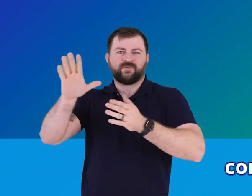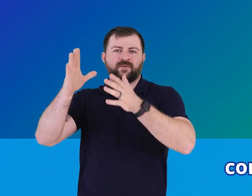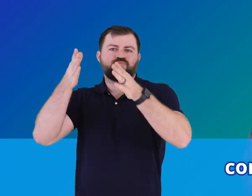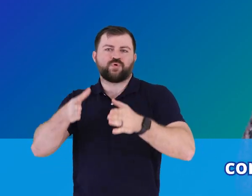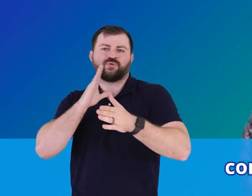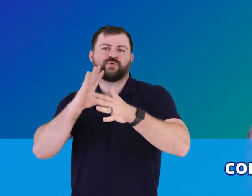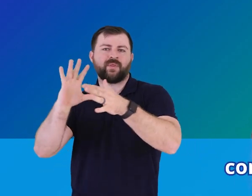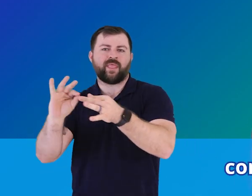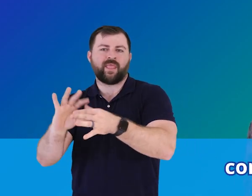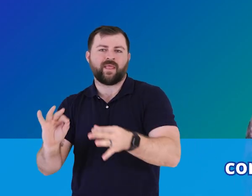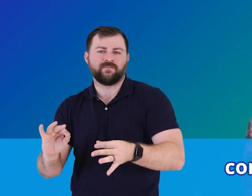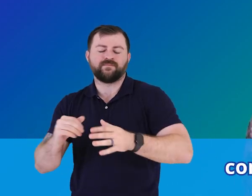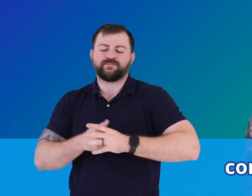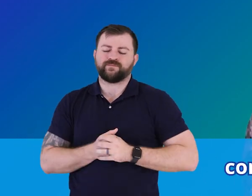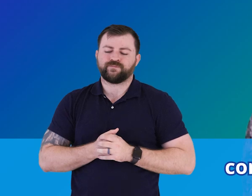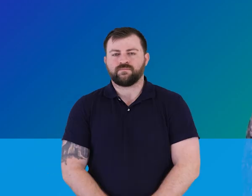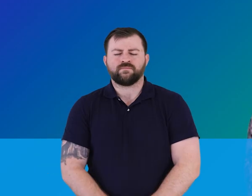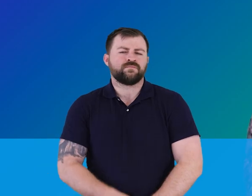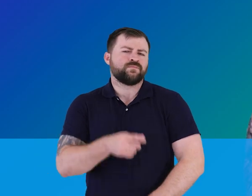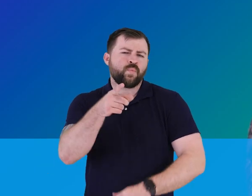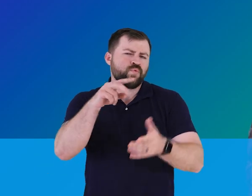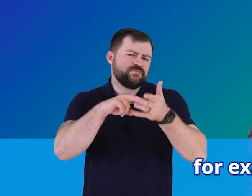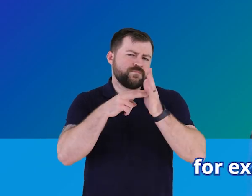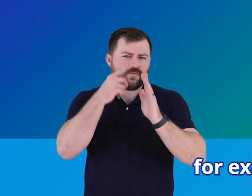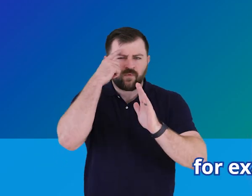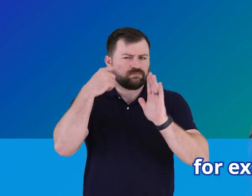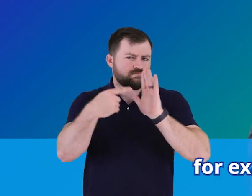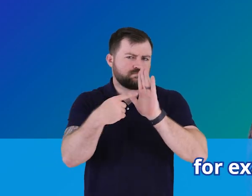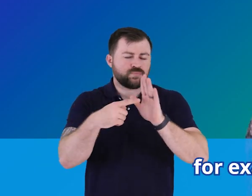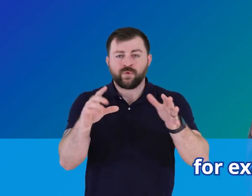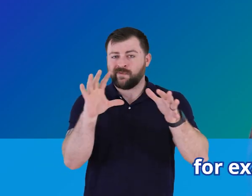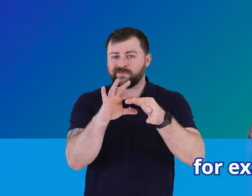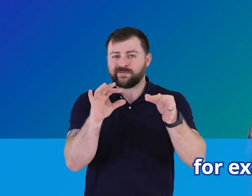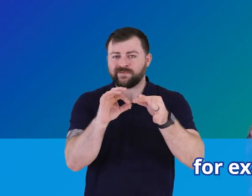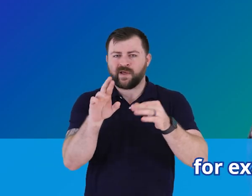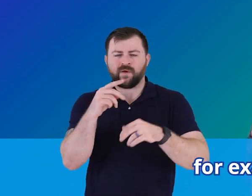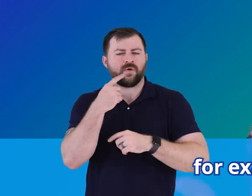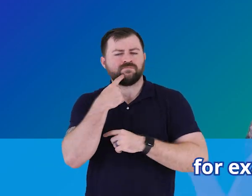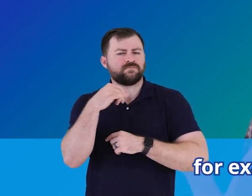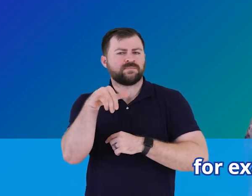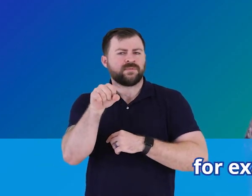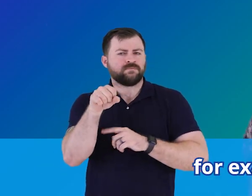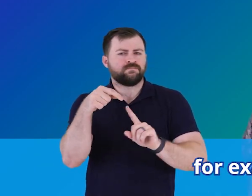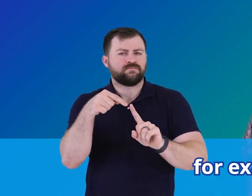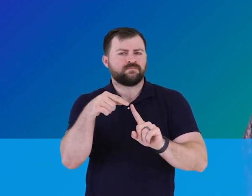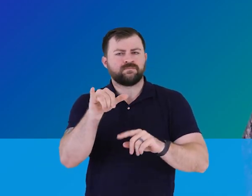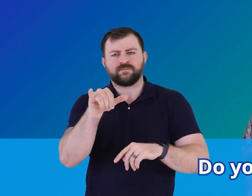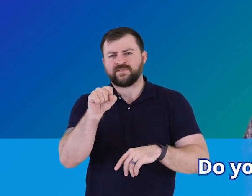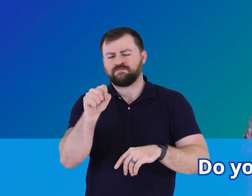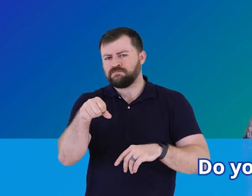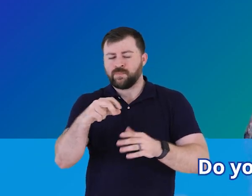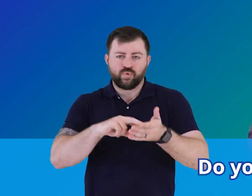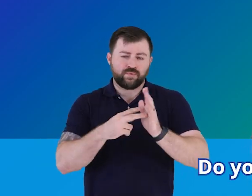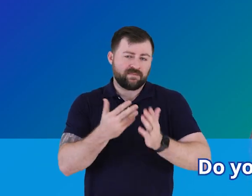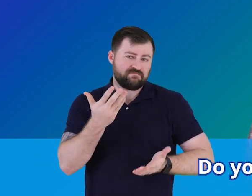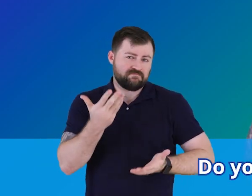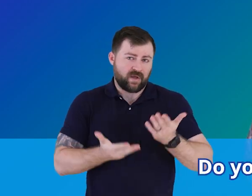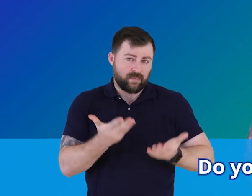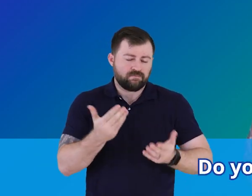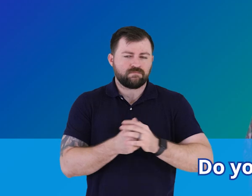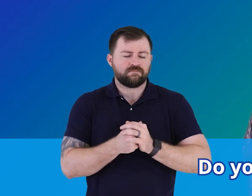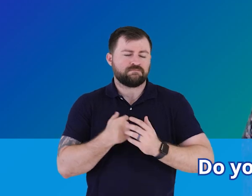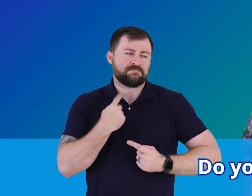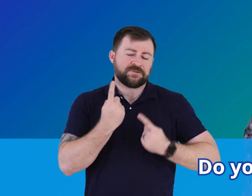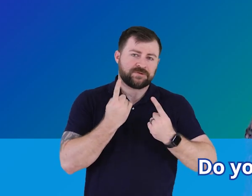to the person speaking. What do you mean, for example, when you say or nod yes? Do you mean maybe?